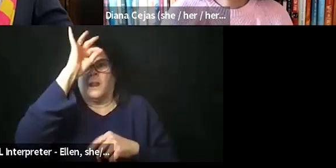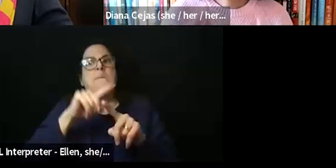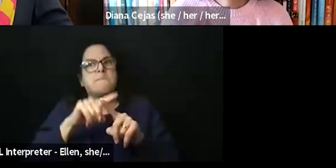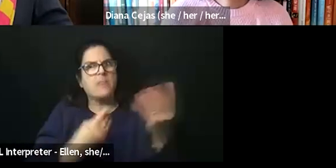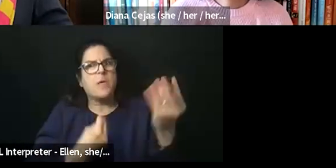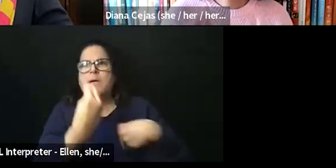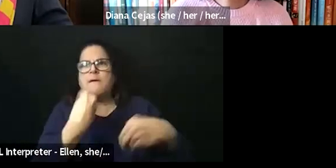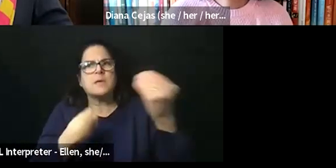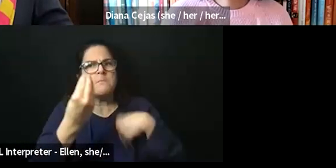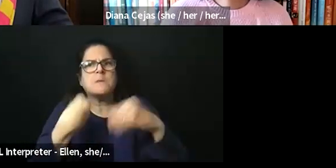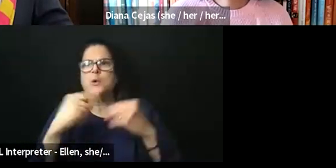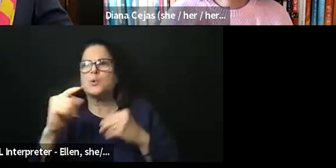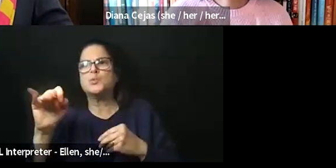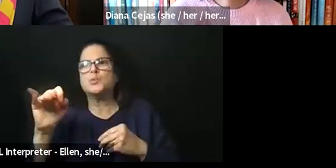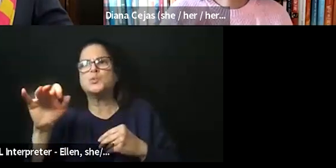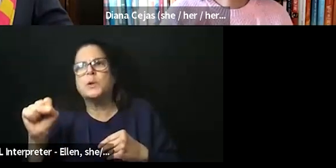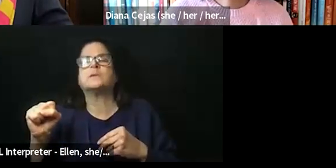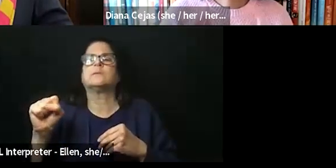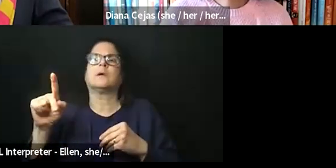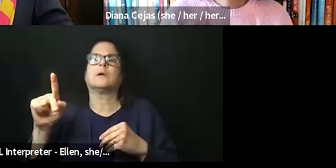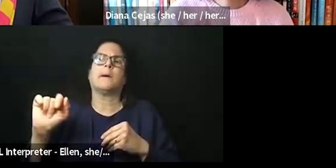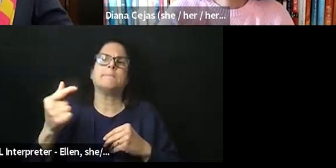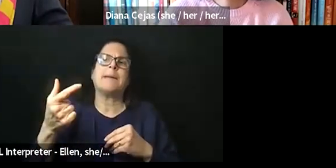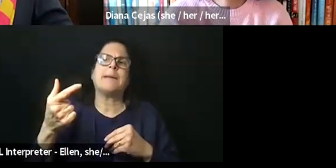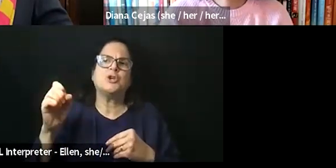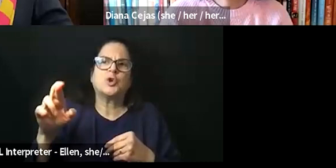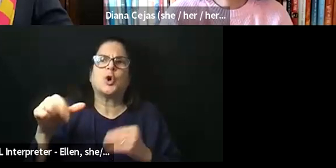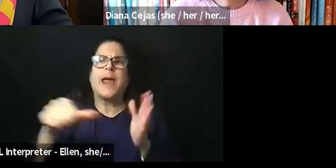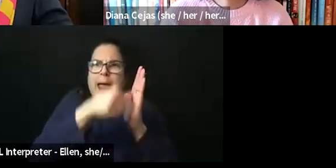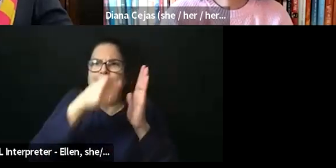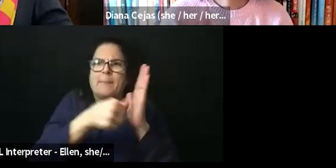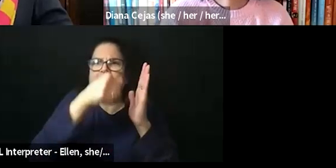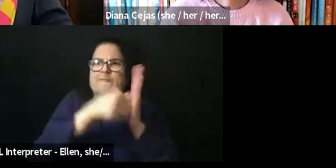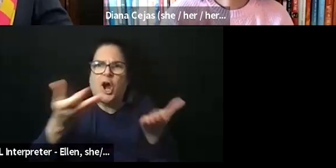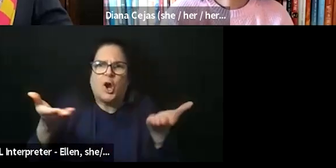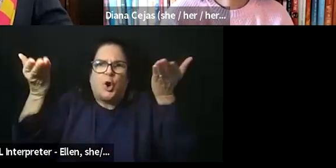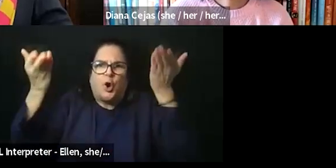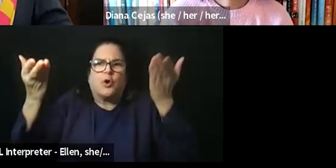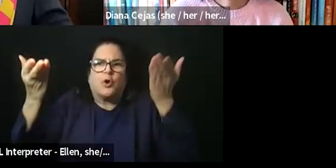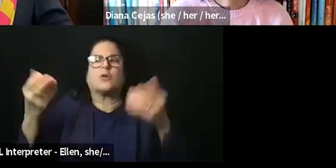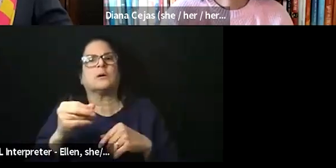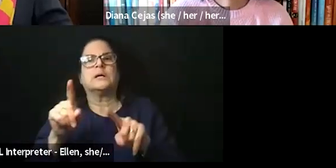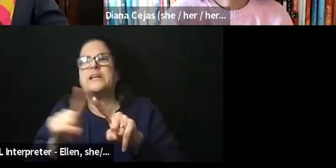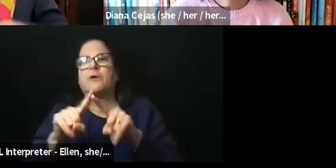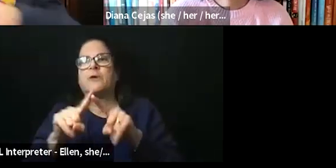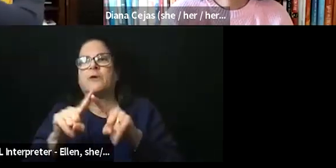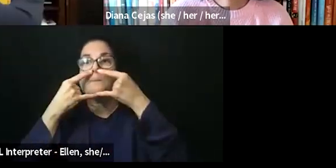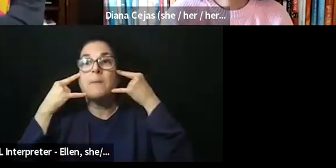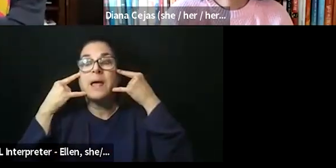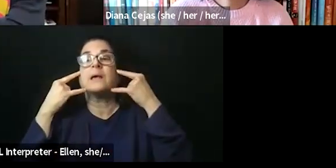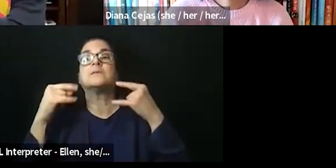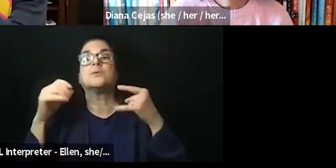with a pager amplifier with, you know, different masks so I could hear an endoscopy